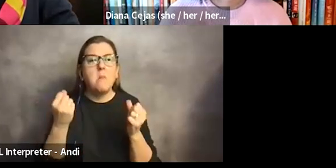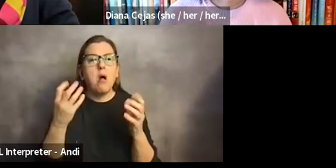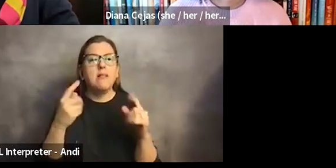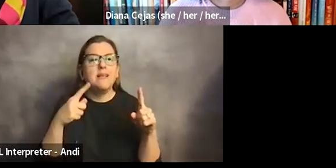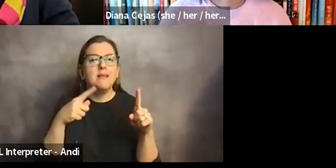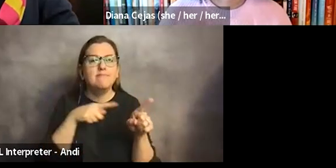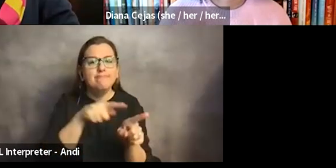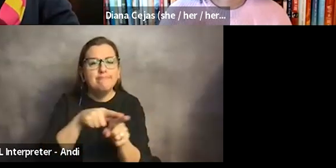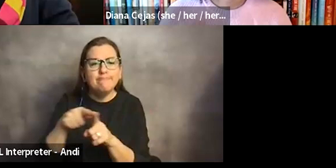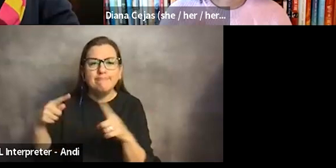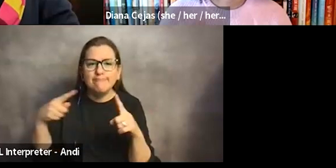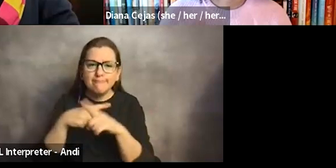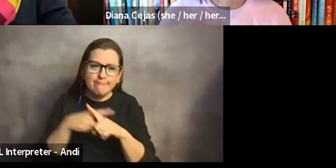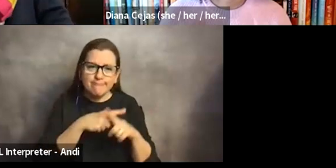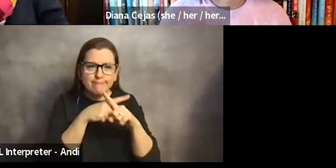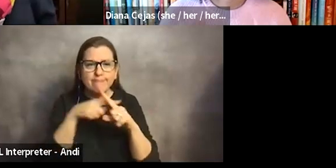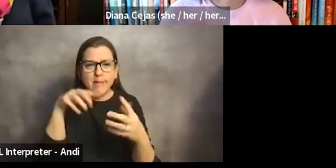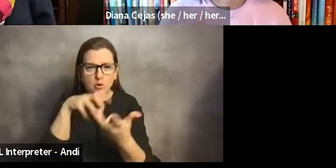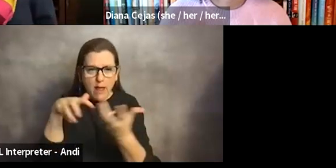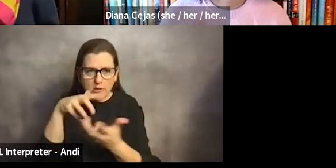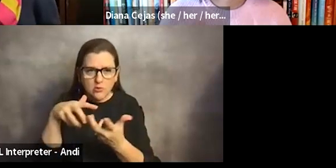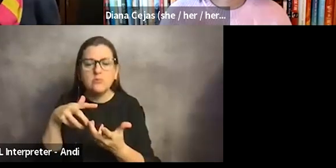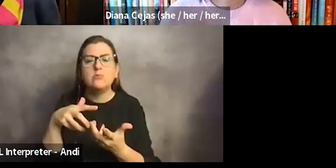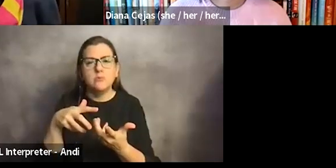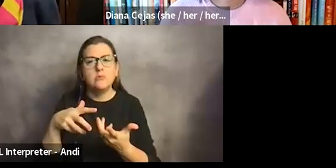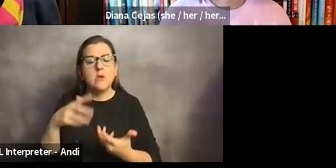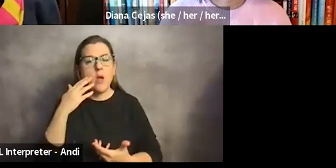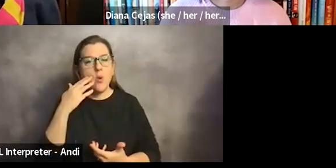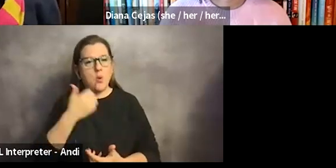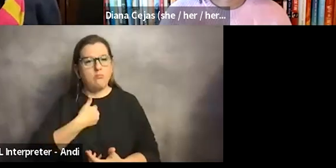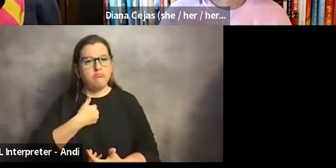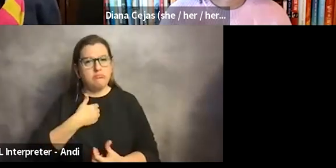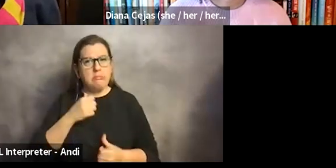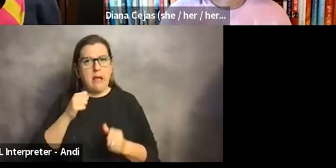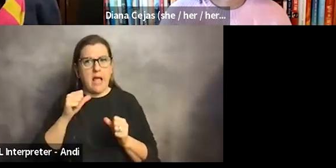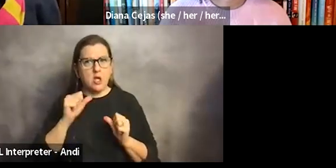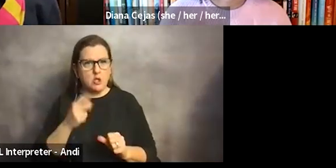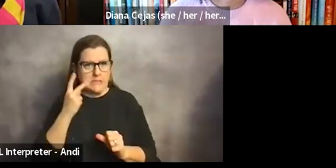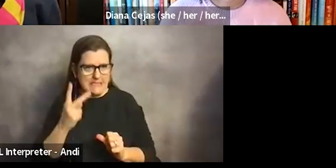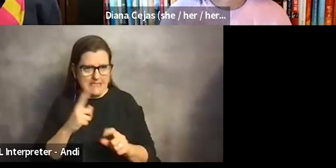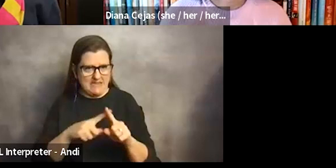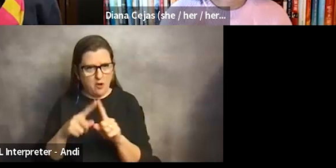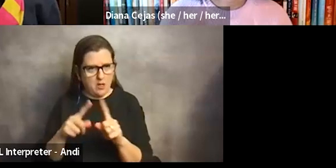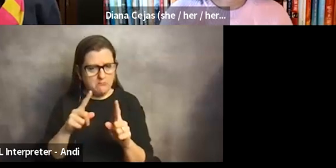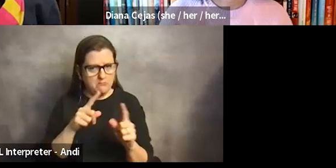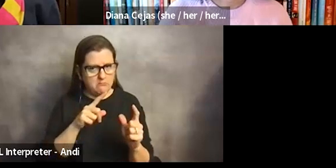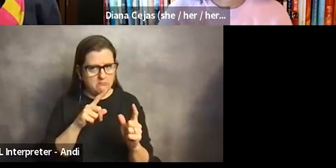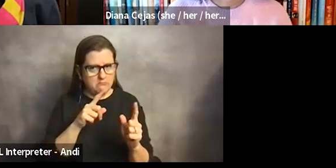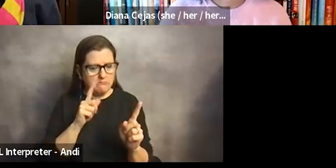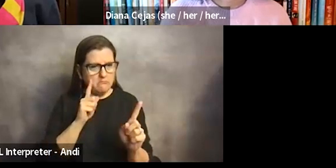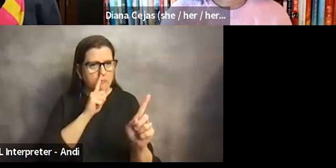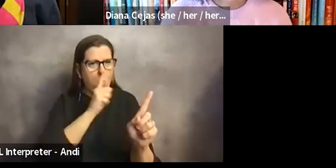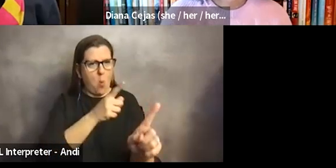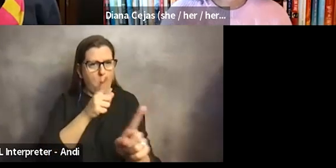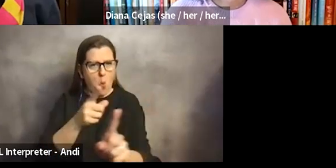Um, I, um, knew that it, I could see different permutations of my career down the line.